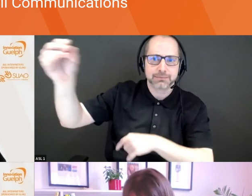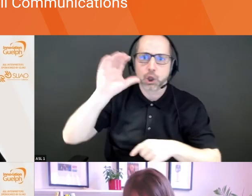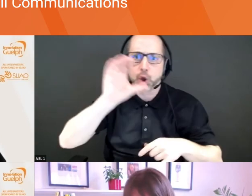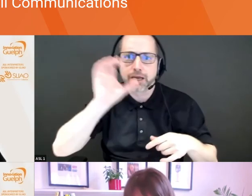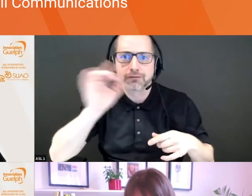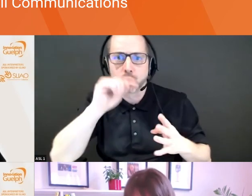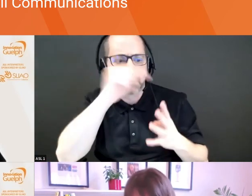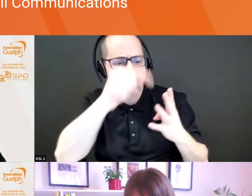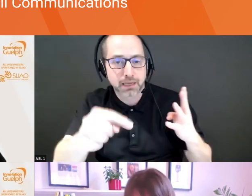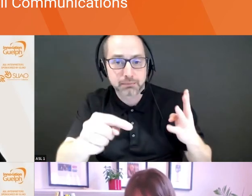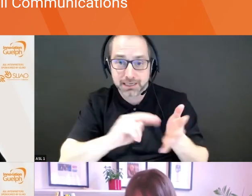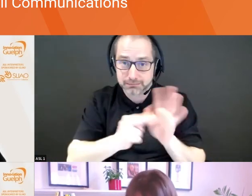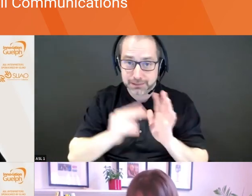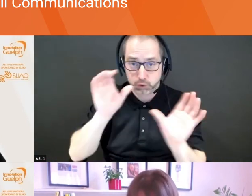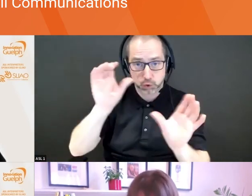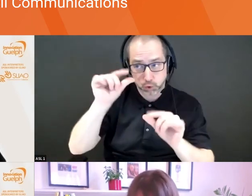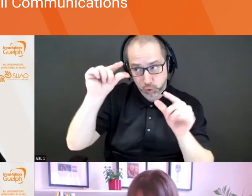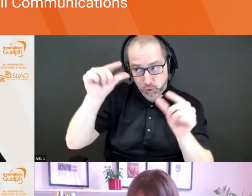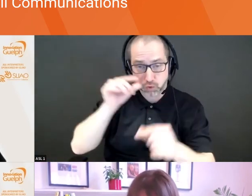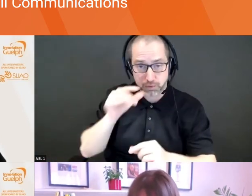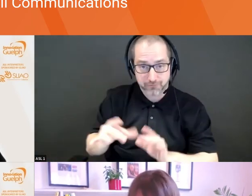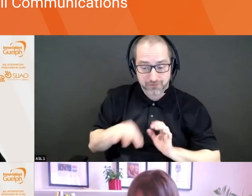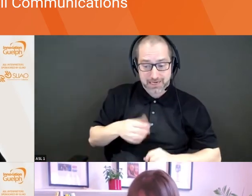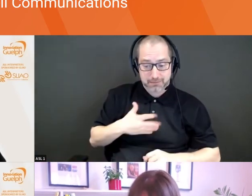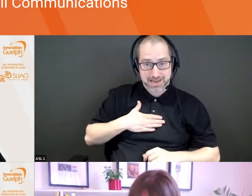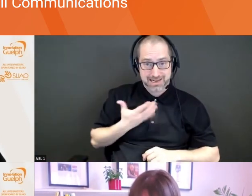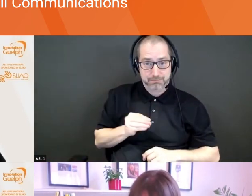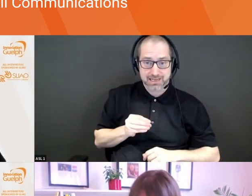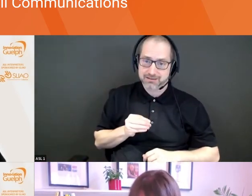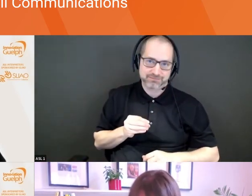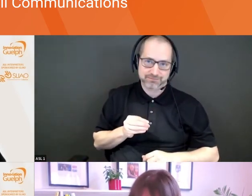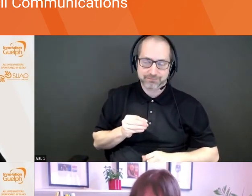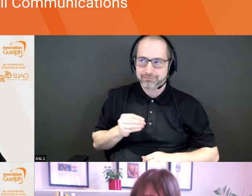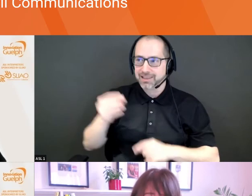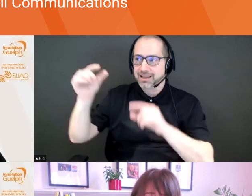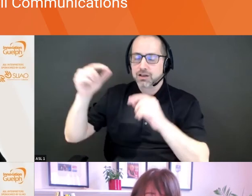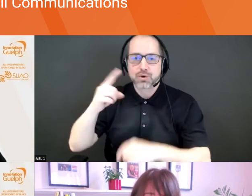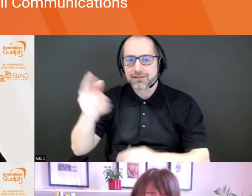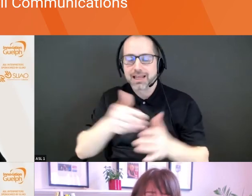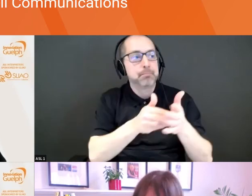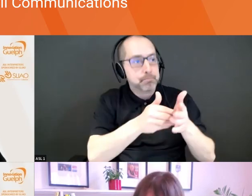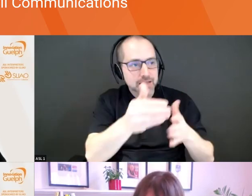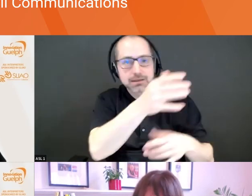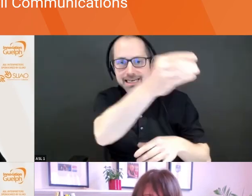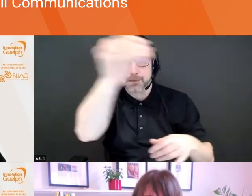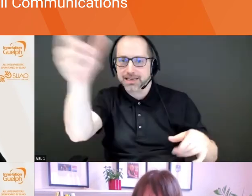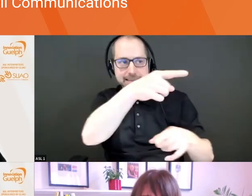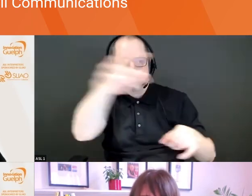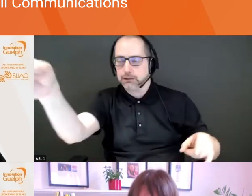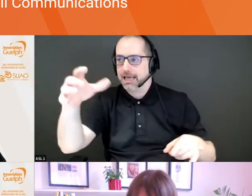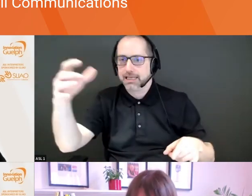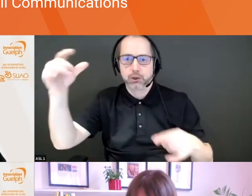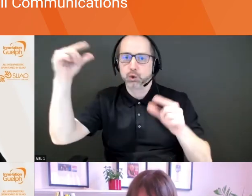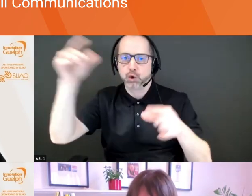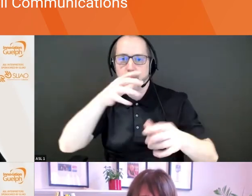Google's going to find you. mean that like you're one in a million companies that gets found by Google gets acquired by Google. So careful. If you're